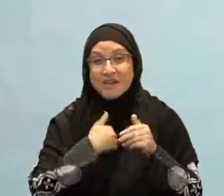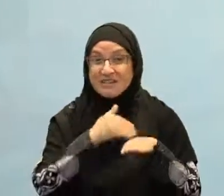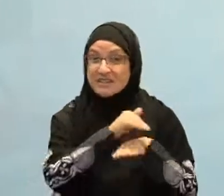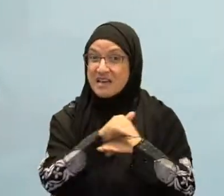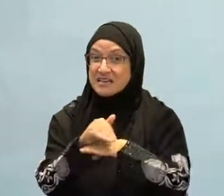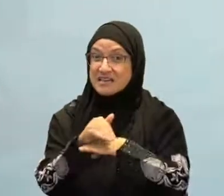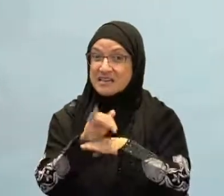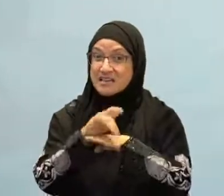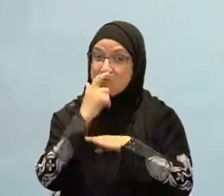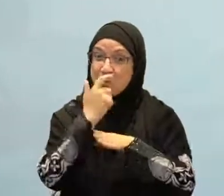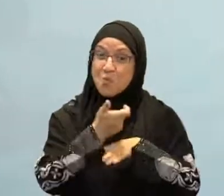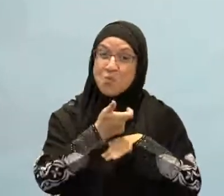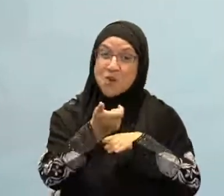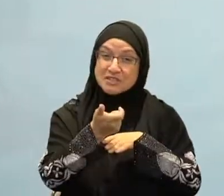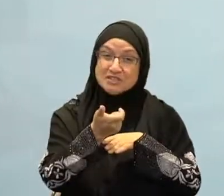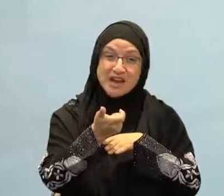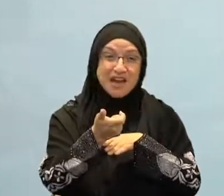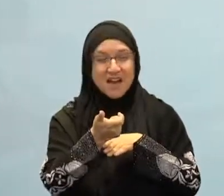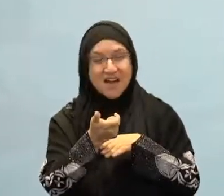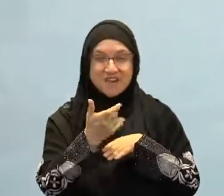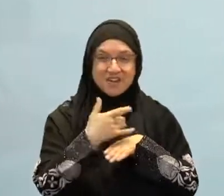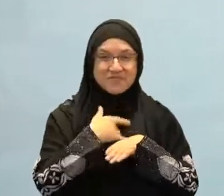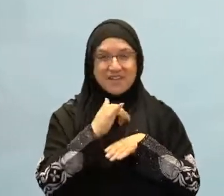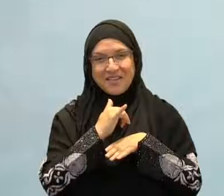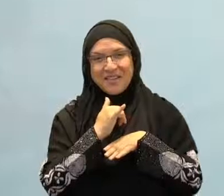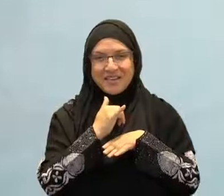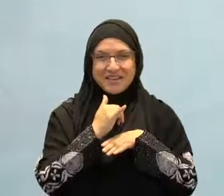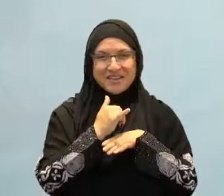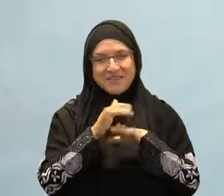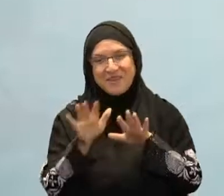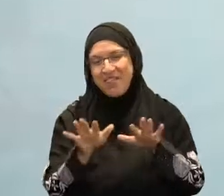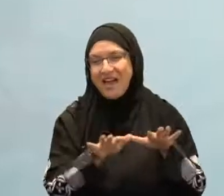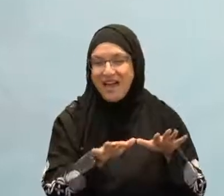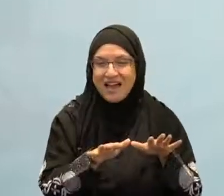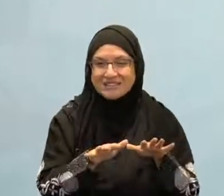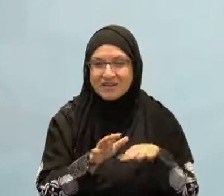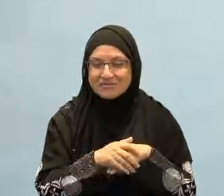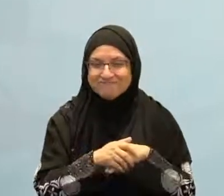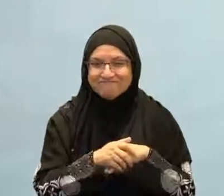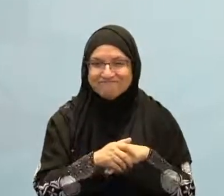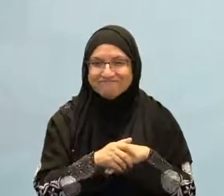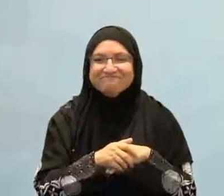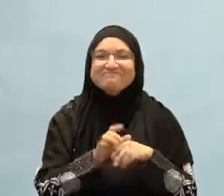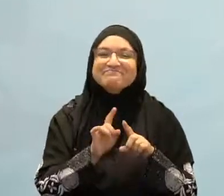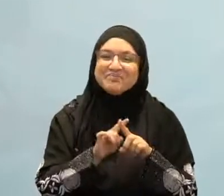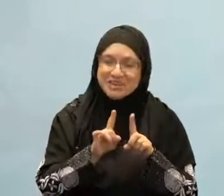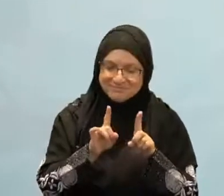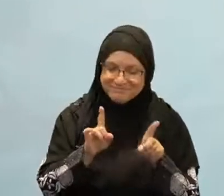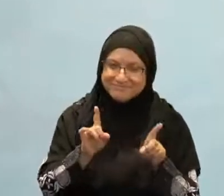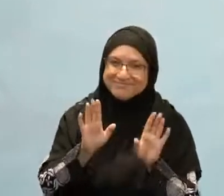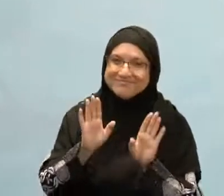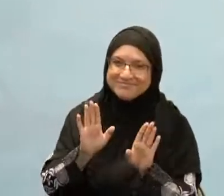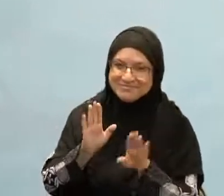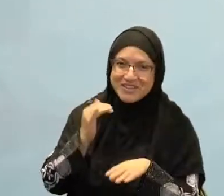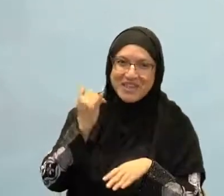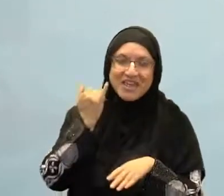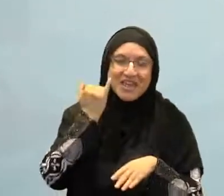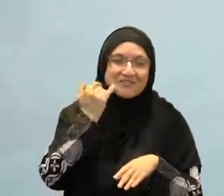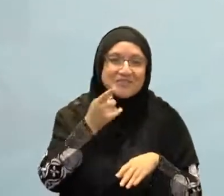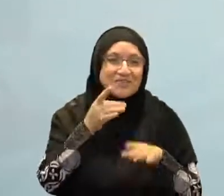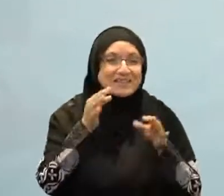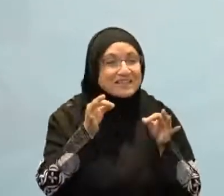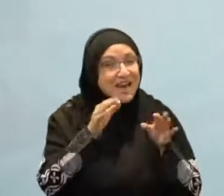feel good. And sometimes, if it's halal, it's good for you. But what he was saying is, Ahlu ta'ala, that people who have